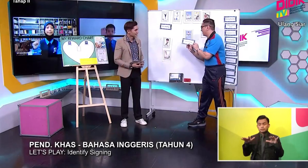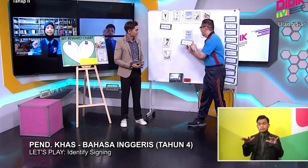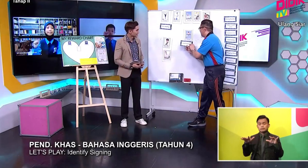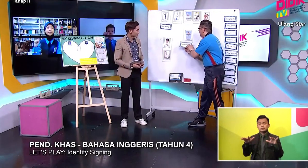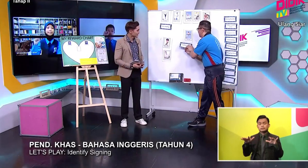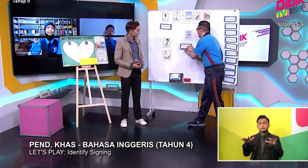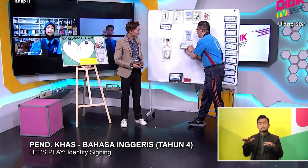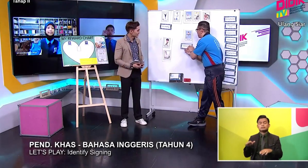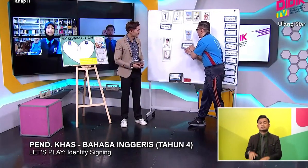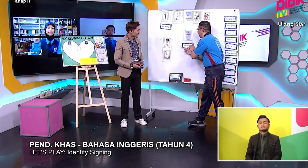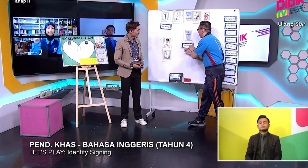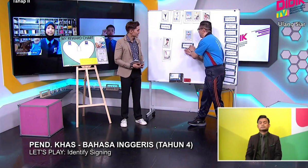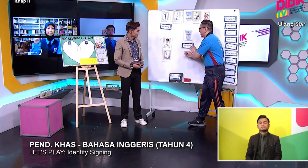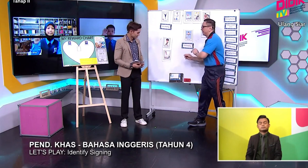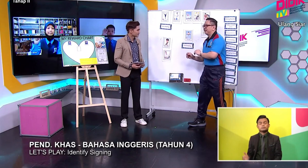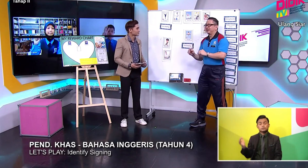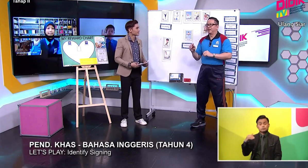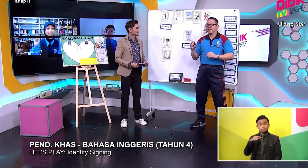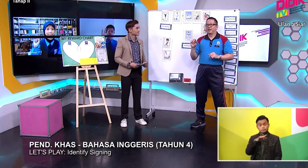Let's spell together.